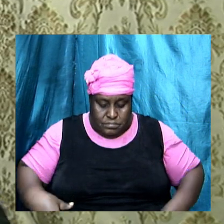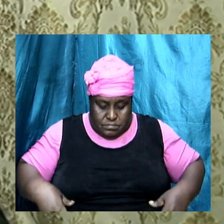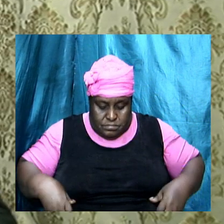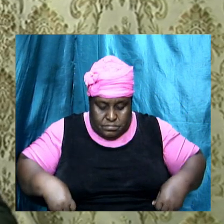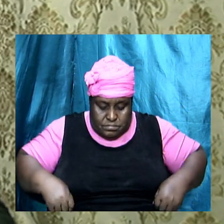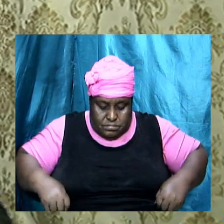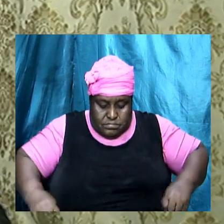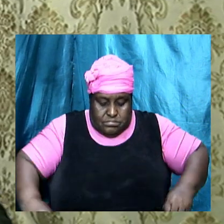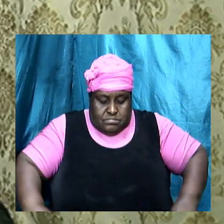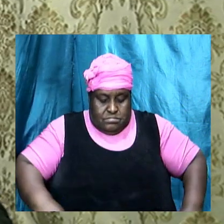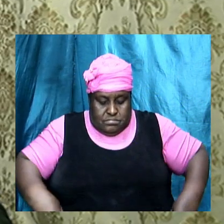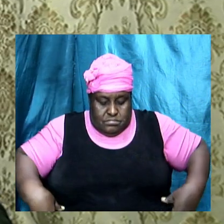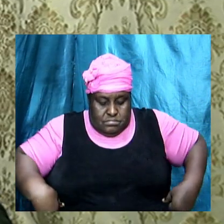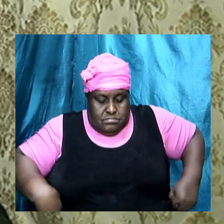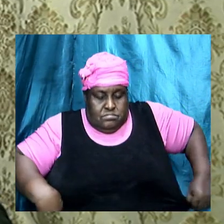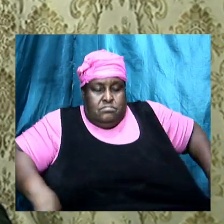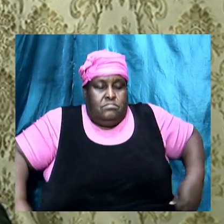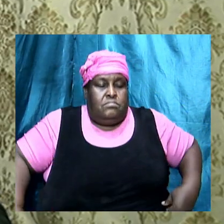amen,